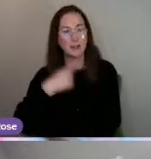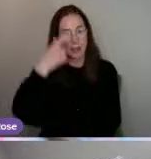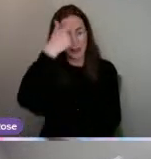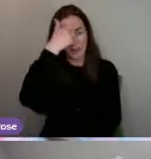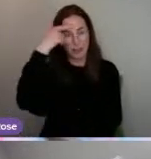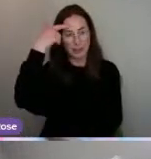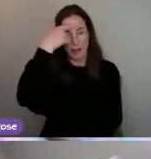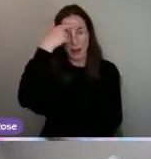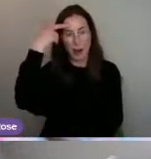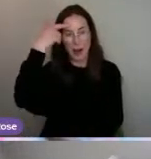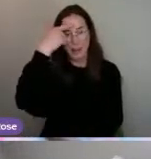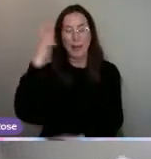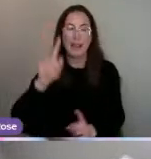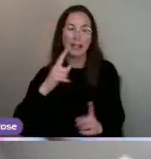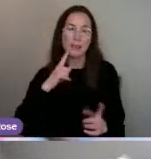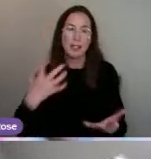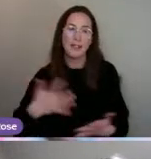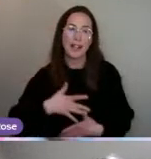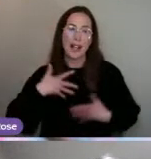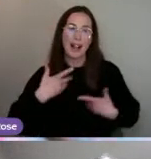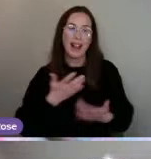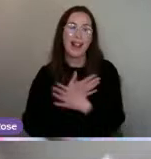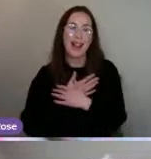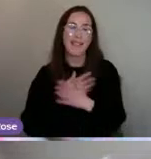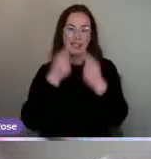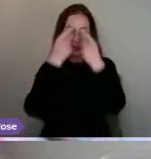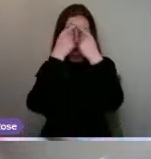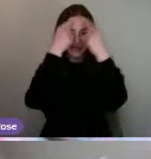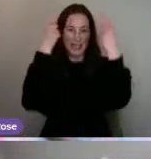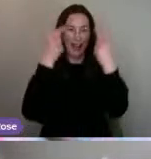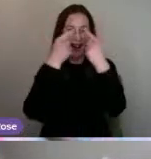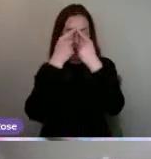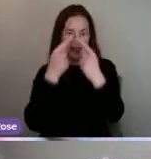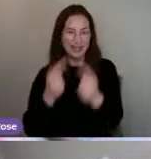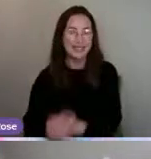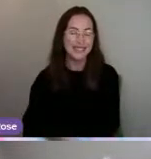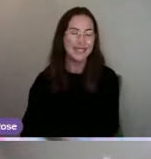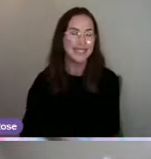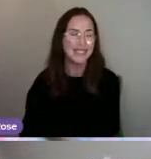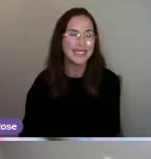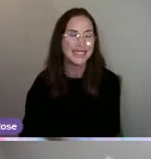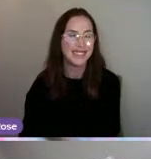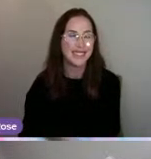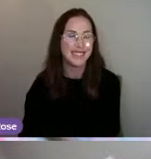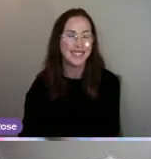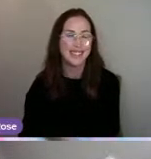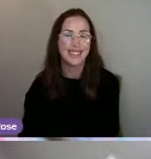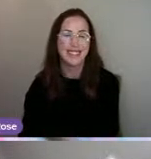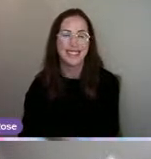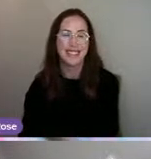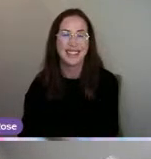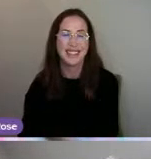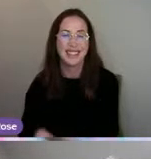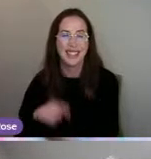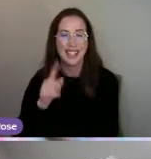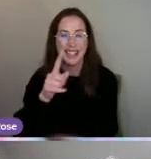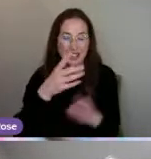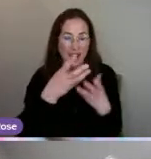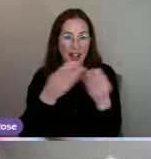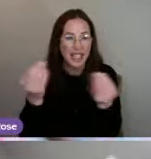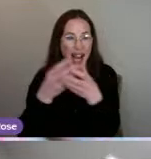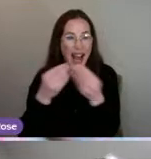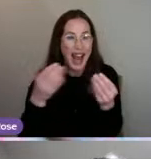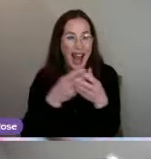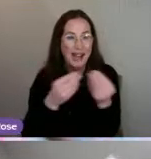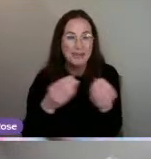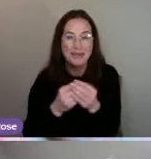is because that's where you're supposed to feel love and things. Oh, I can see that. You've even got little synaptic gaps and stuff.